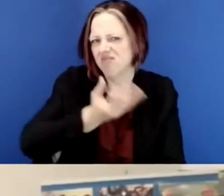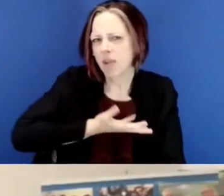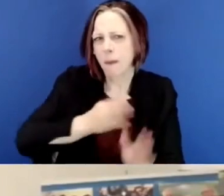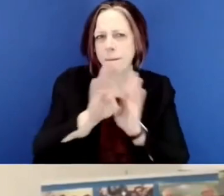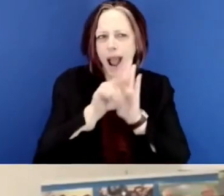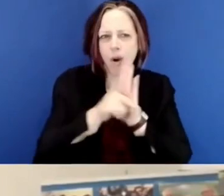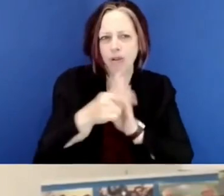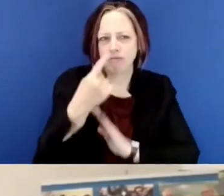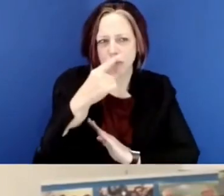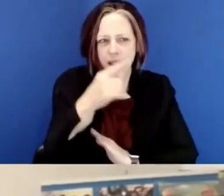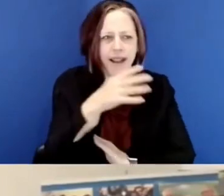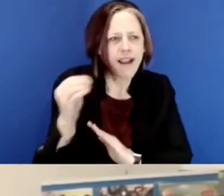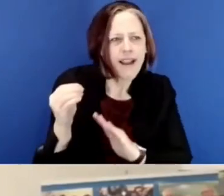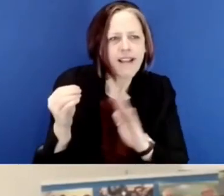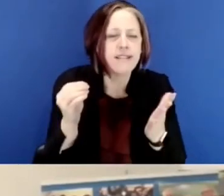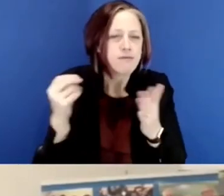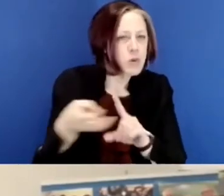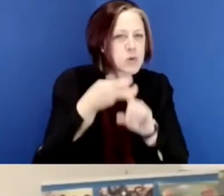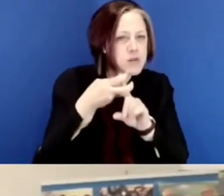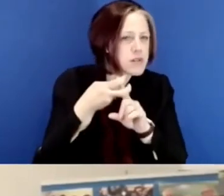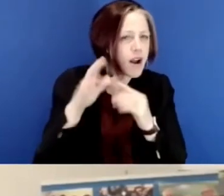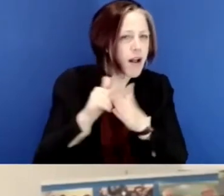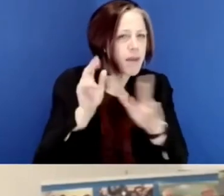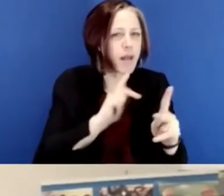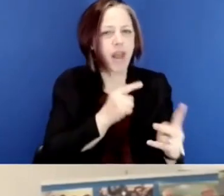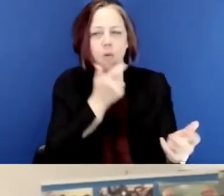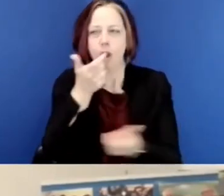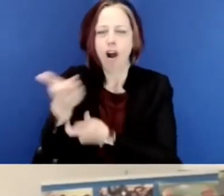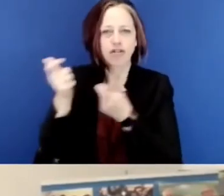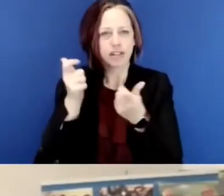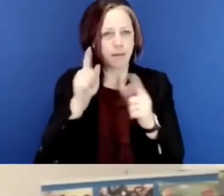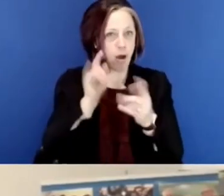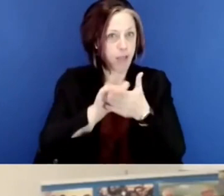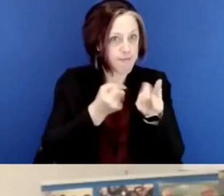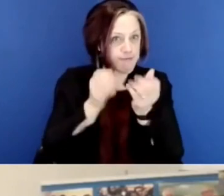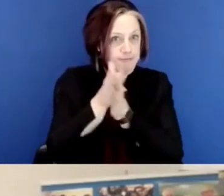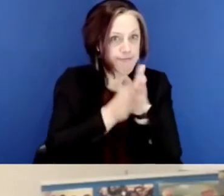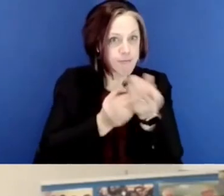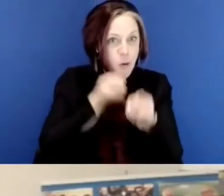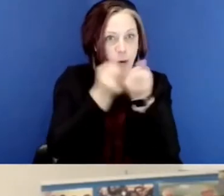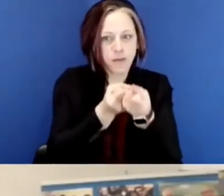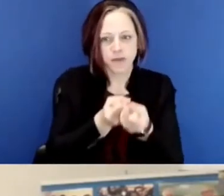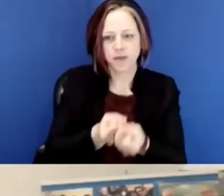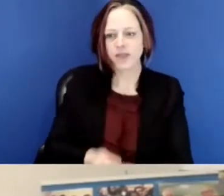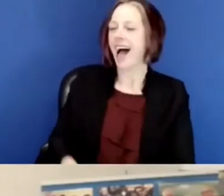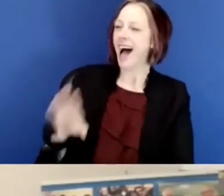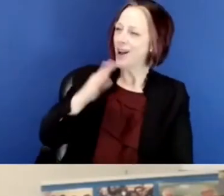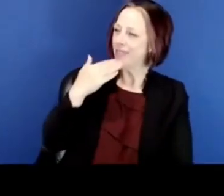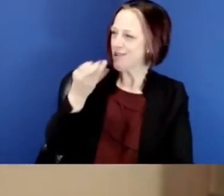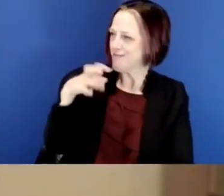it soon. Can you give us some background and, and, and, uh, recruit all of the folks watching here onto this campaign?